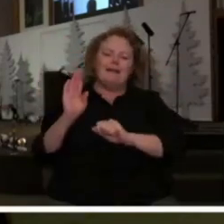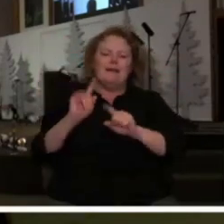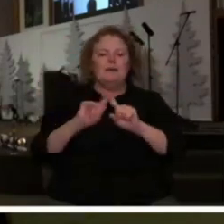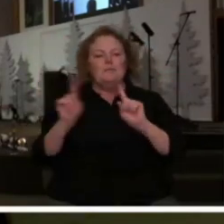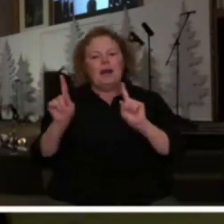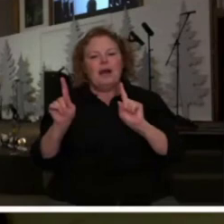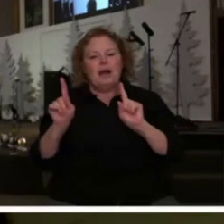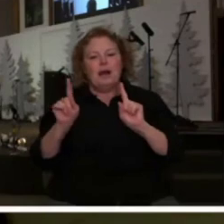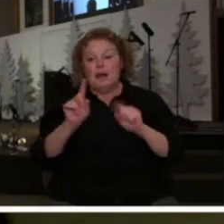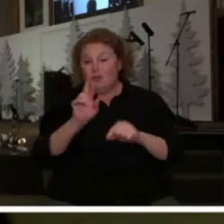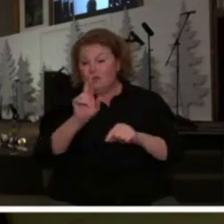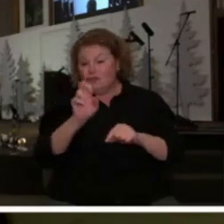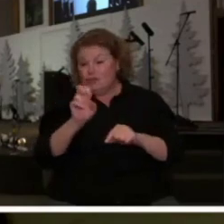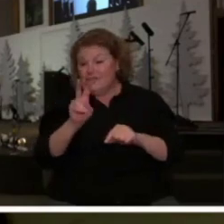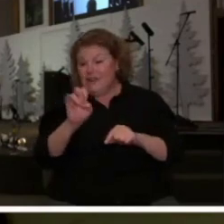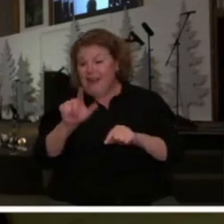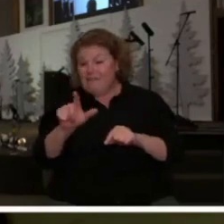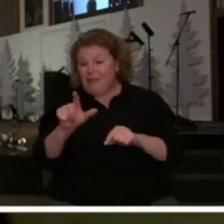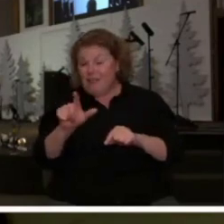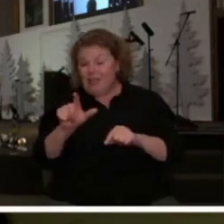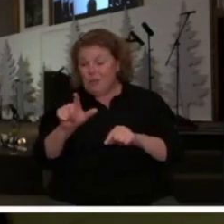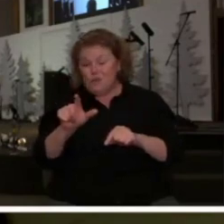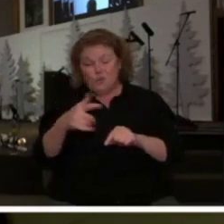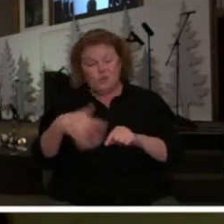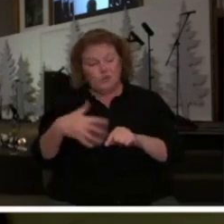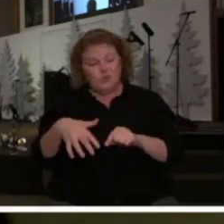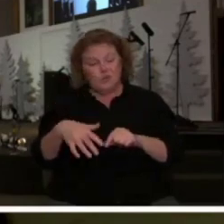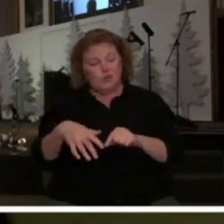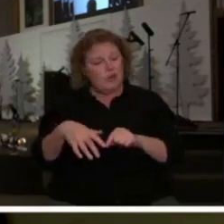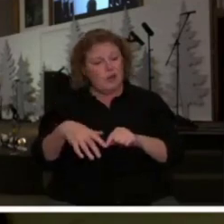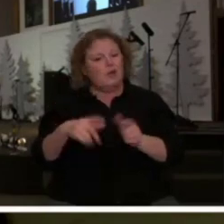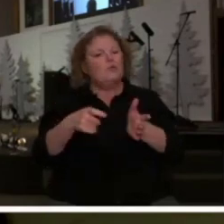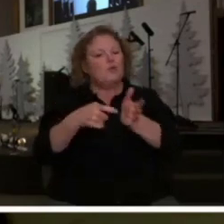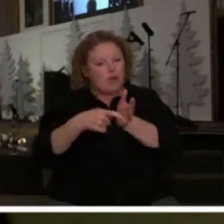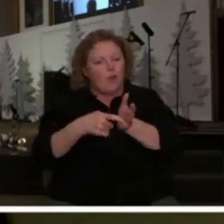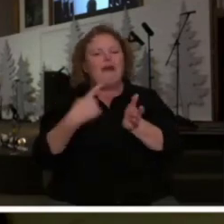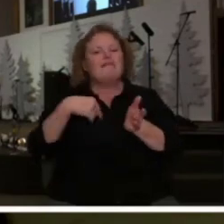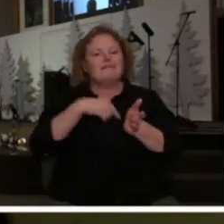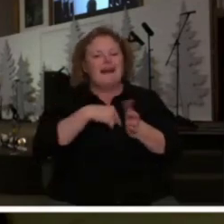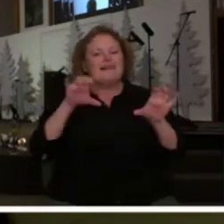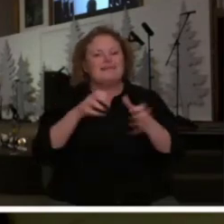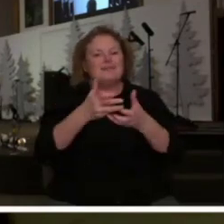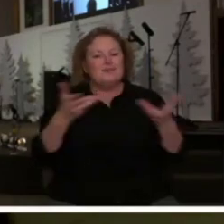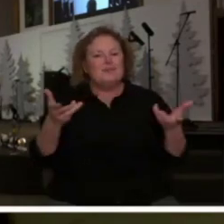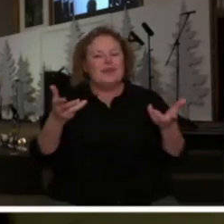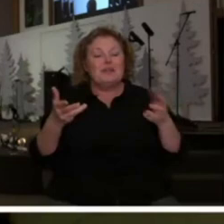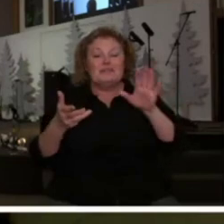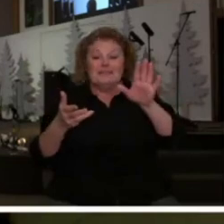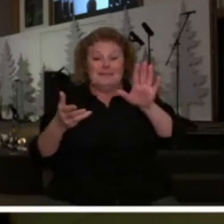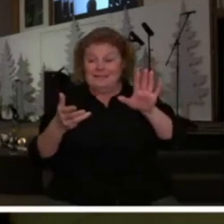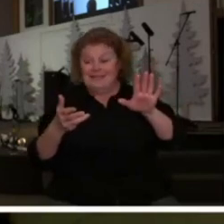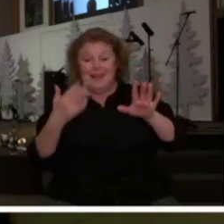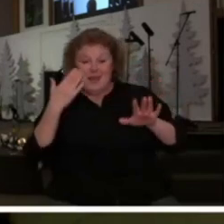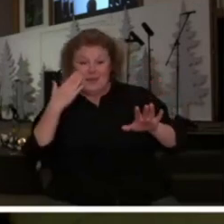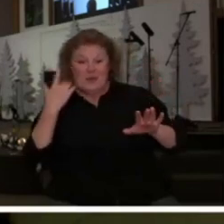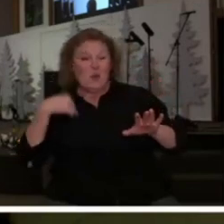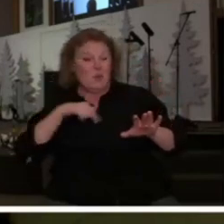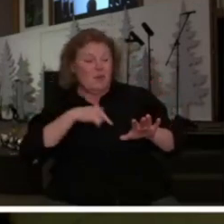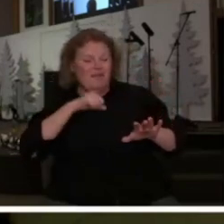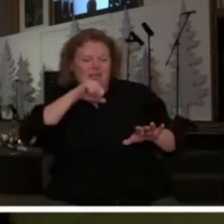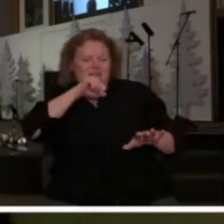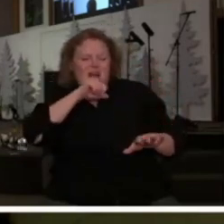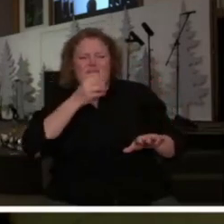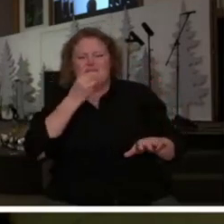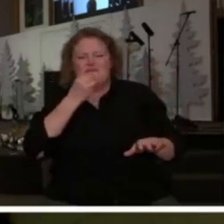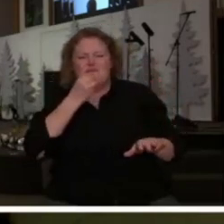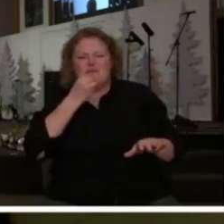to spiritual awakening and in this fast food society when I pull up to a window and I make an order and I get